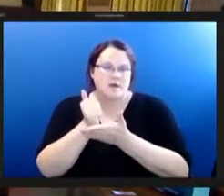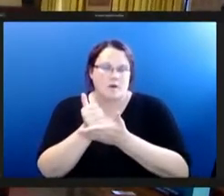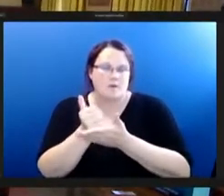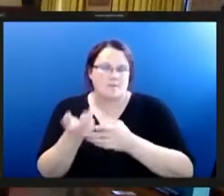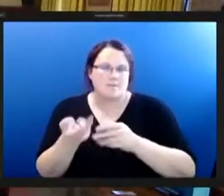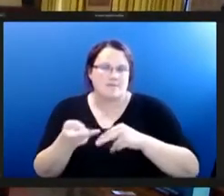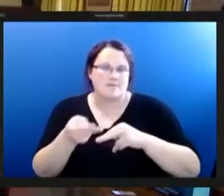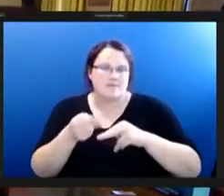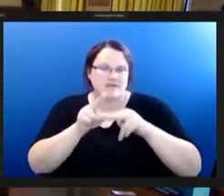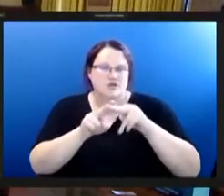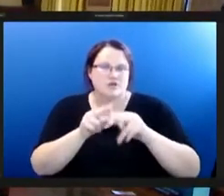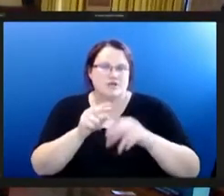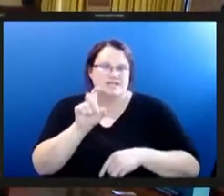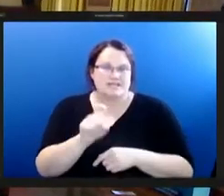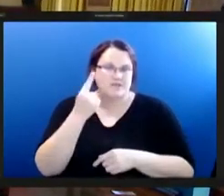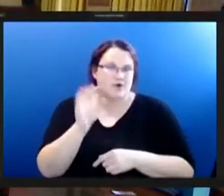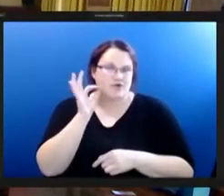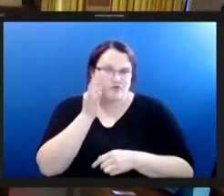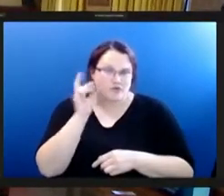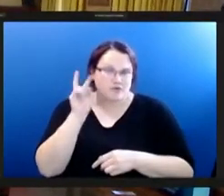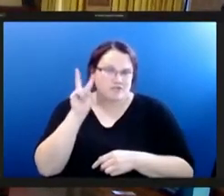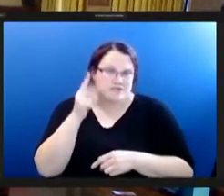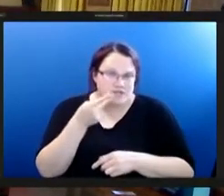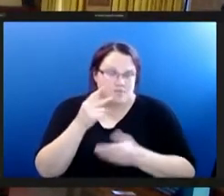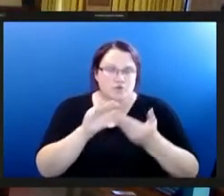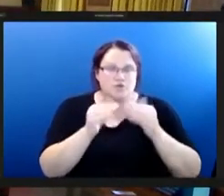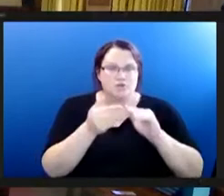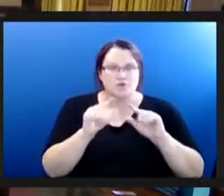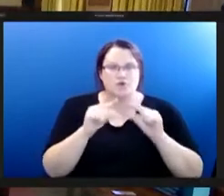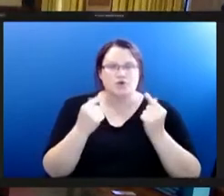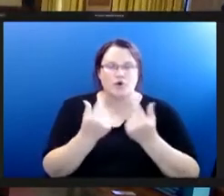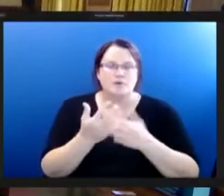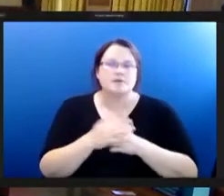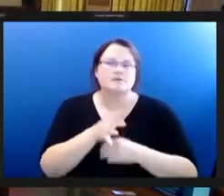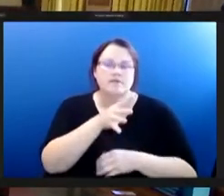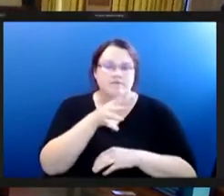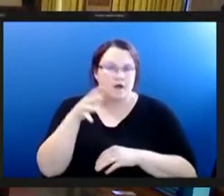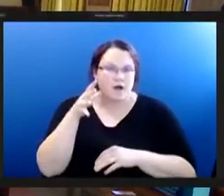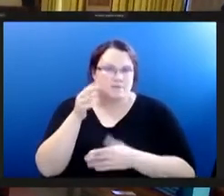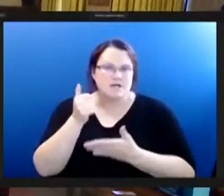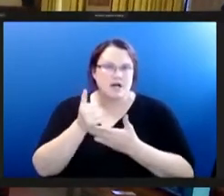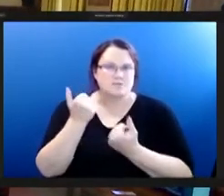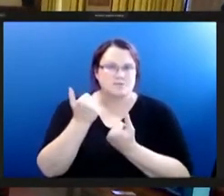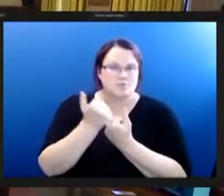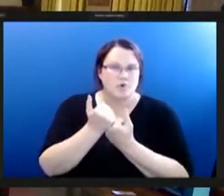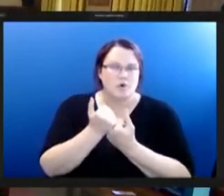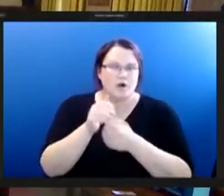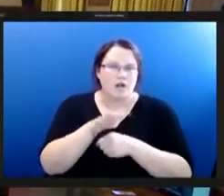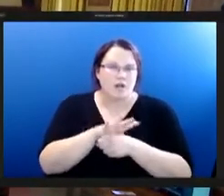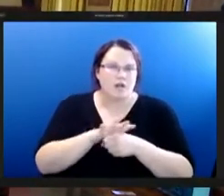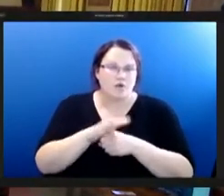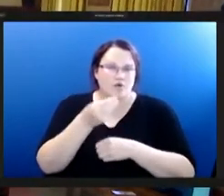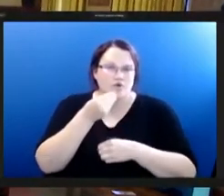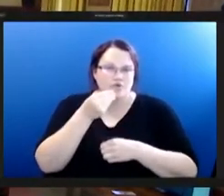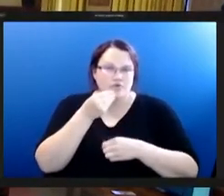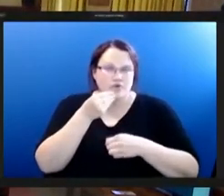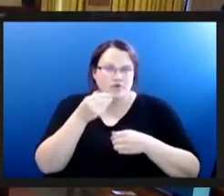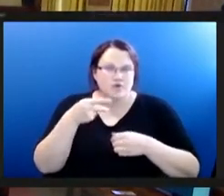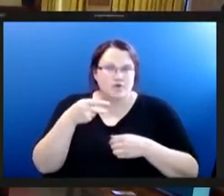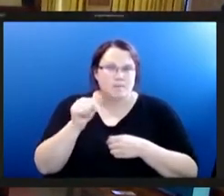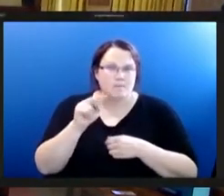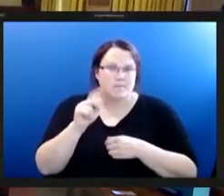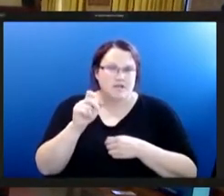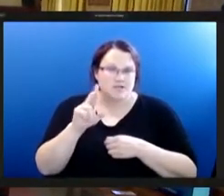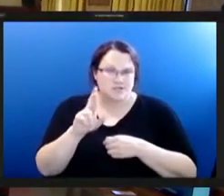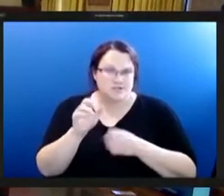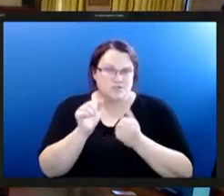fruits and vegetables and are between gardens and earth-grown farms help support local food pantries with their own produce distributions